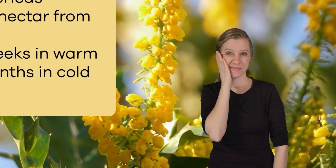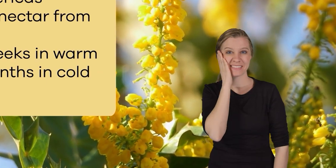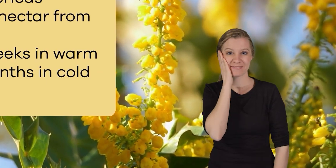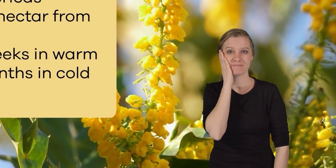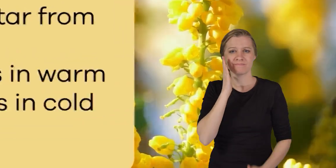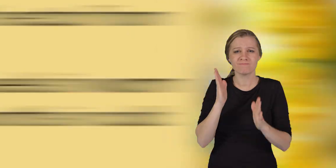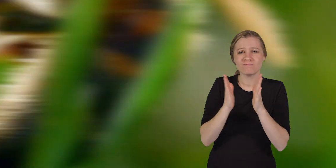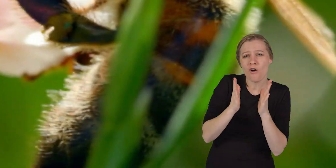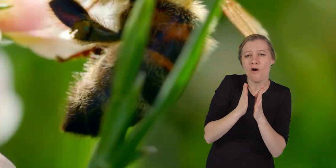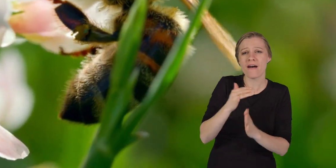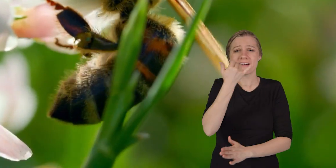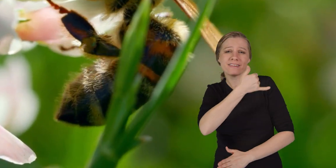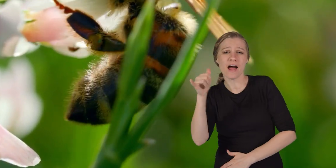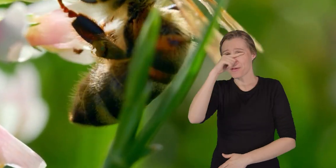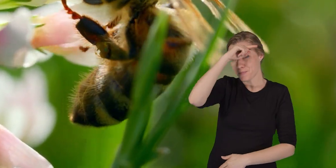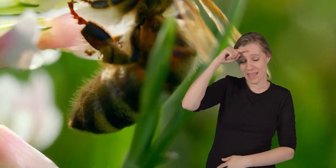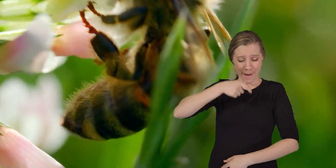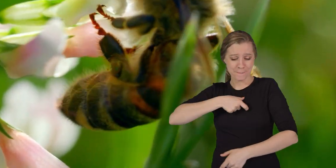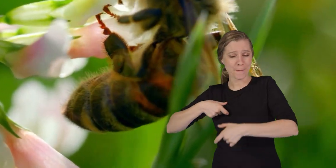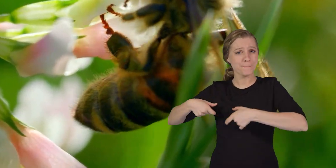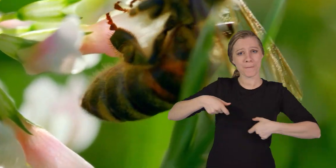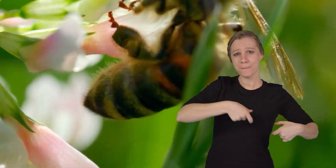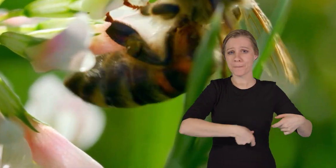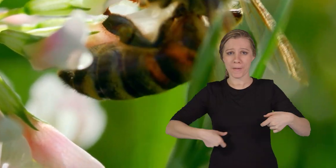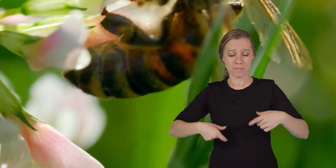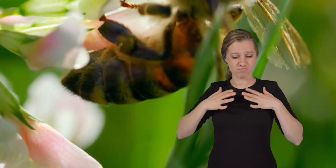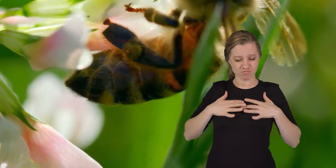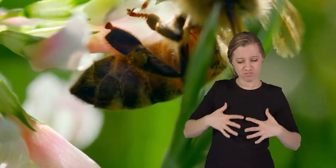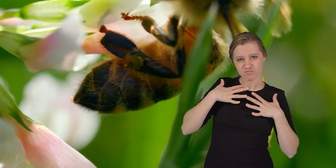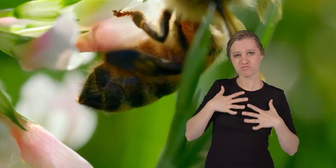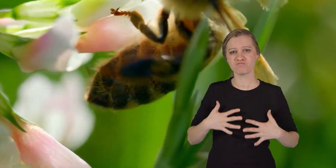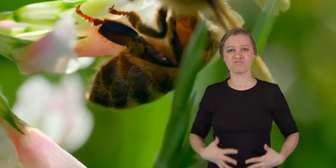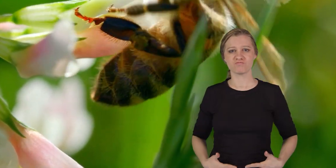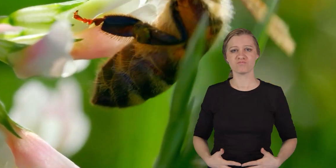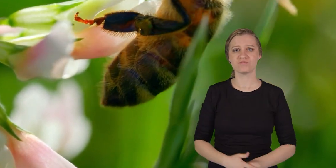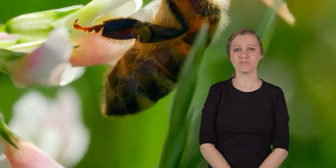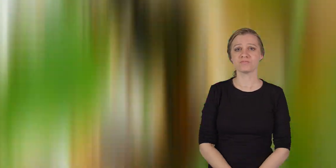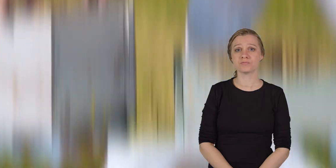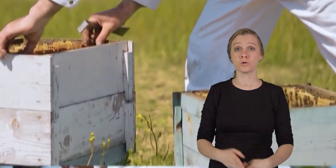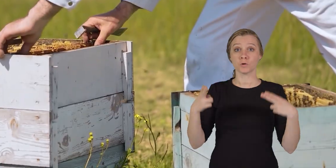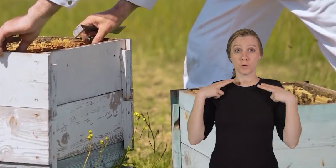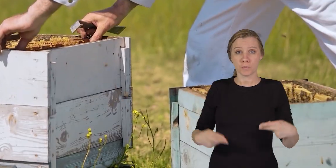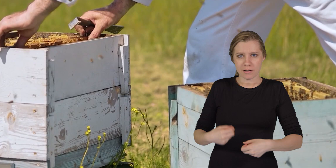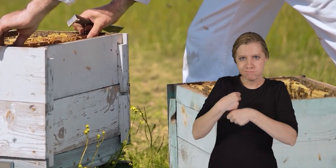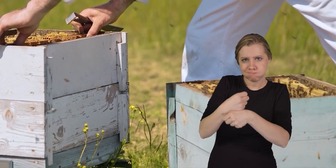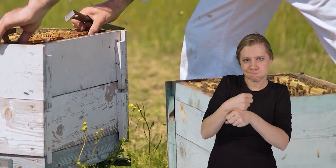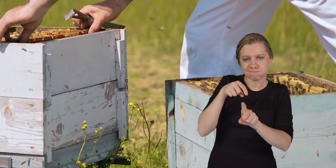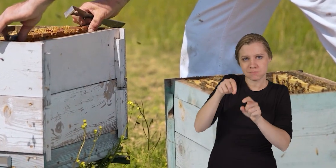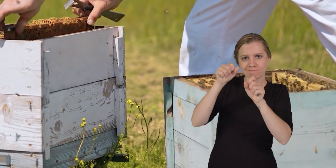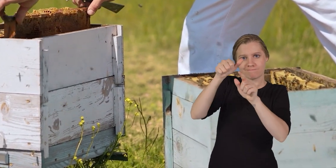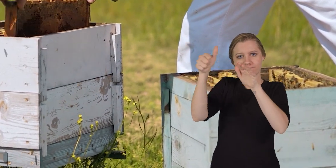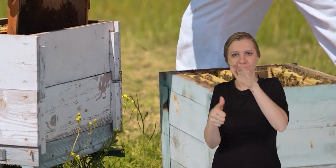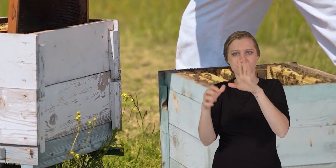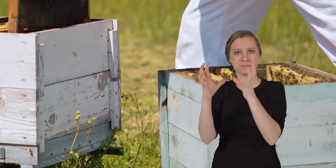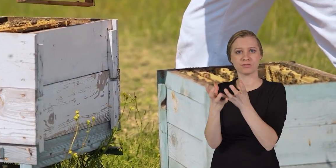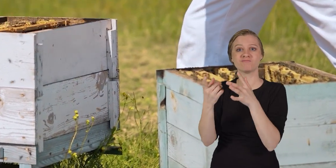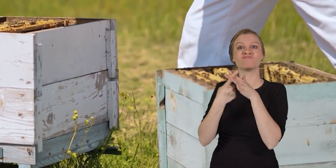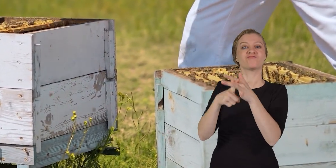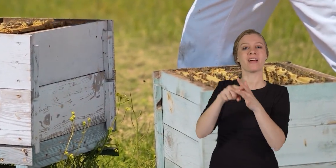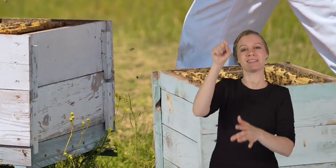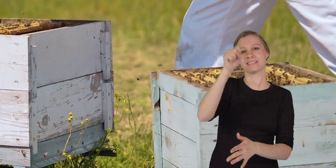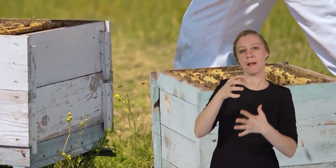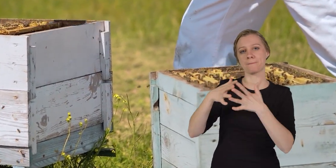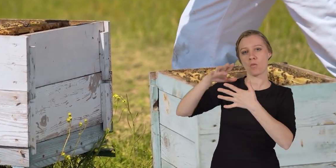regular honeybees. They are small and have yellow and black stripes on their bodies. This human-bred subspecies